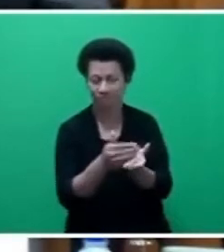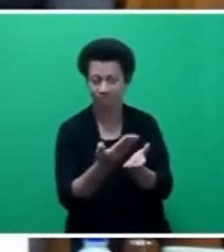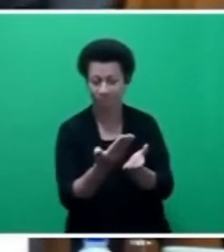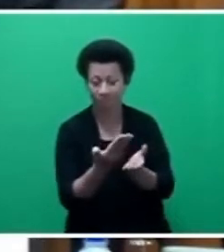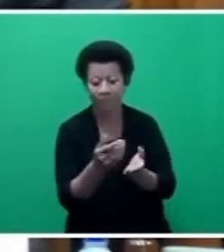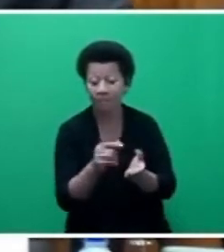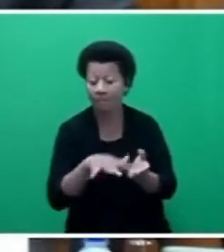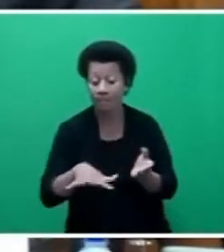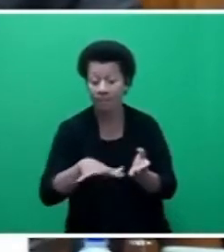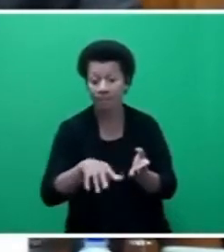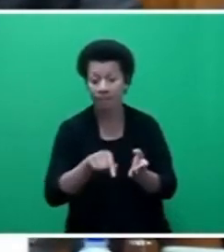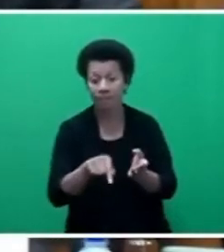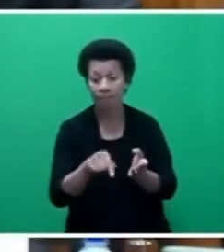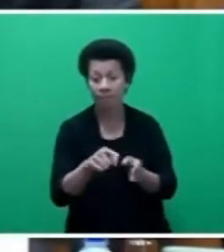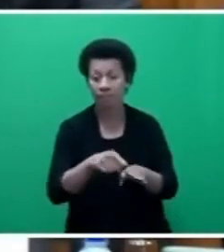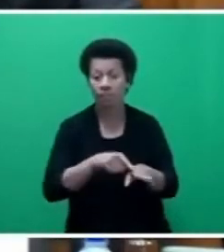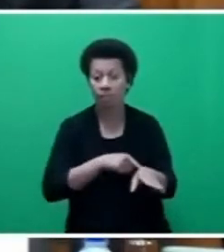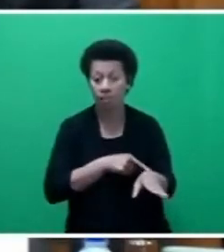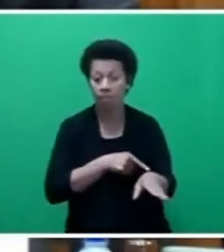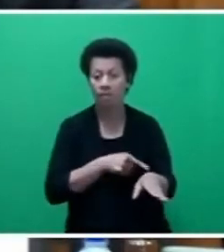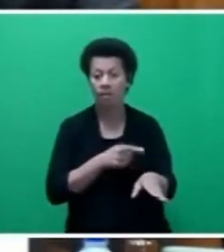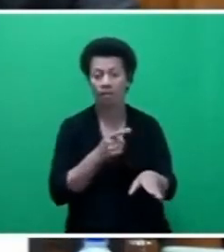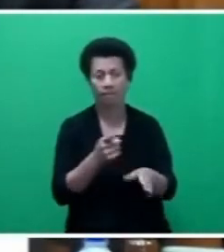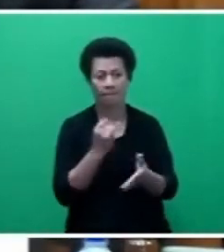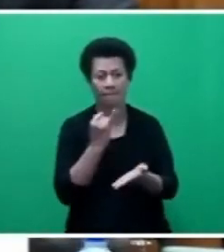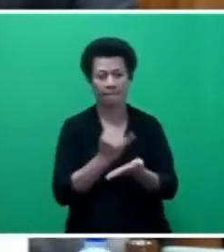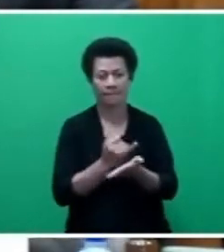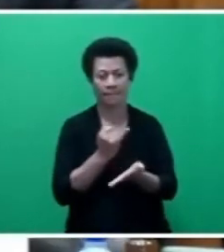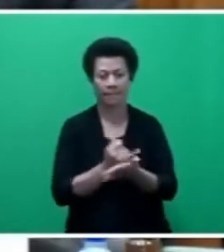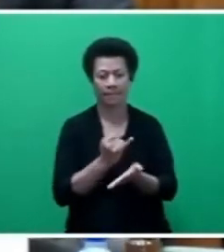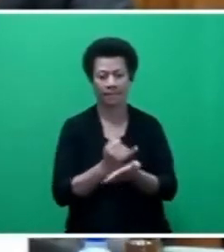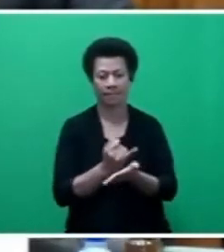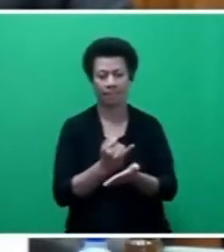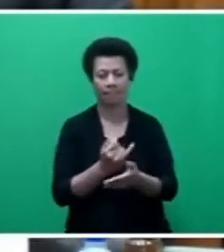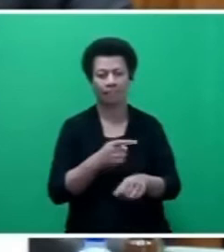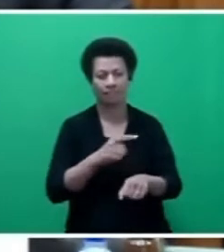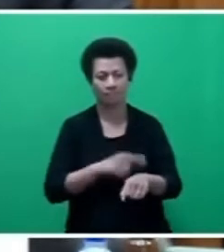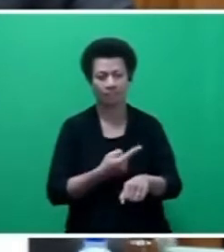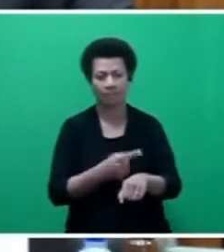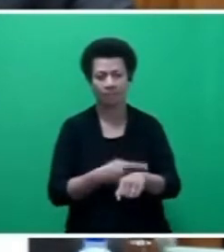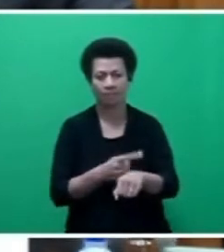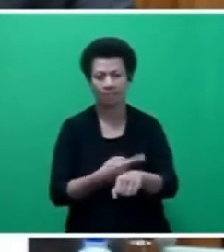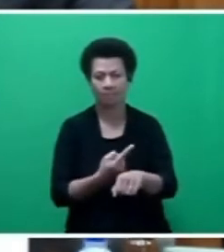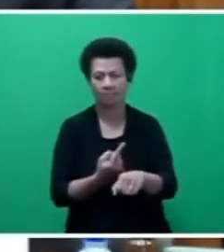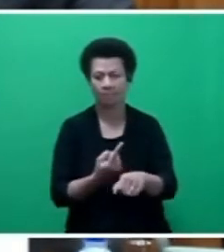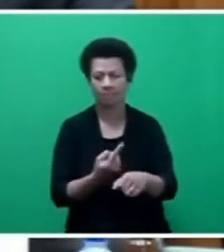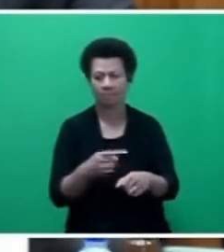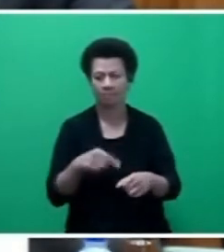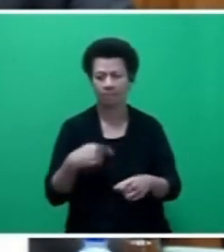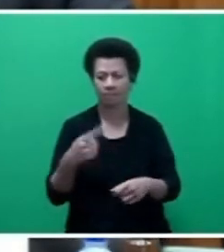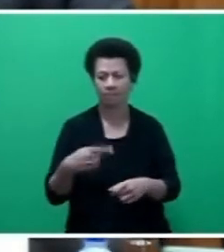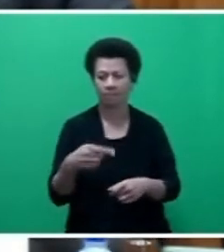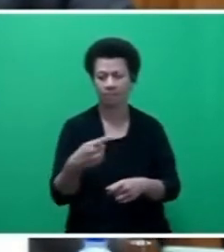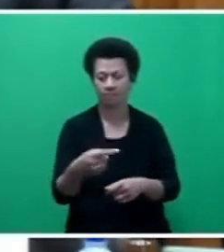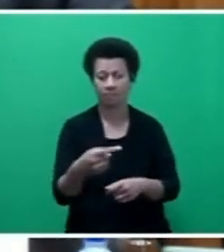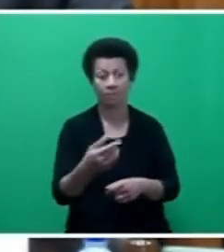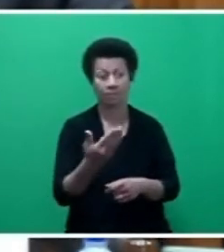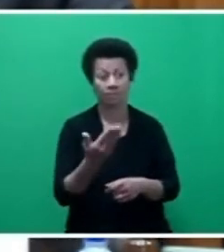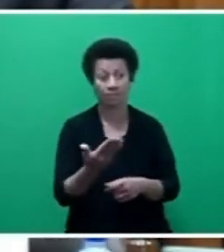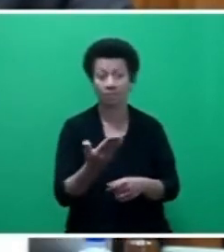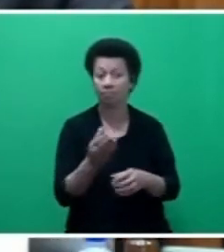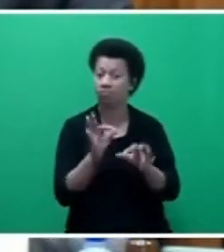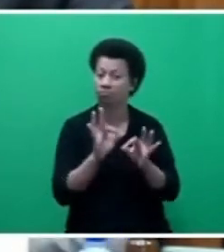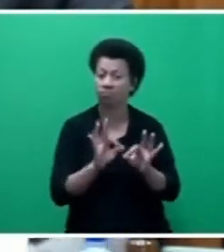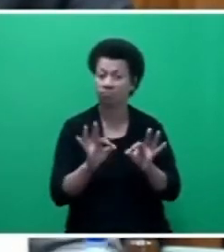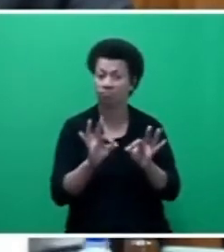long, outstanding matter that has been languishing within what I call the legal doldrums, essentially because nobody